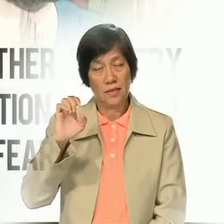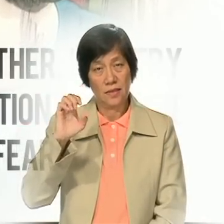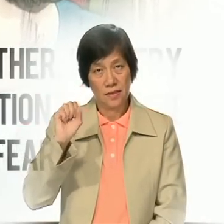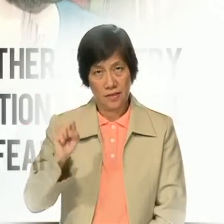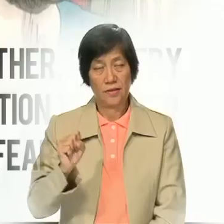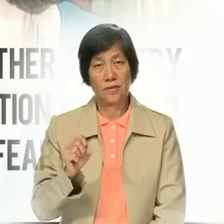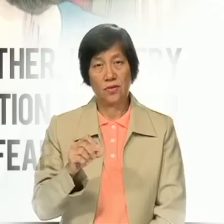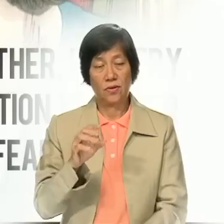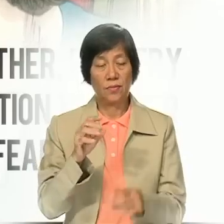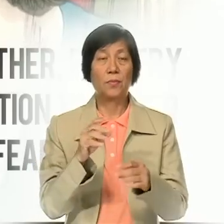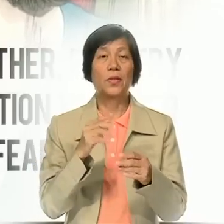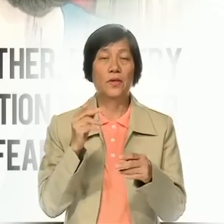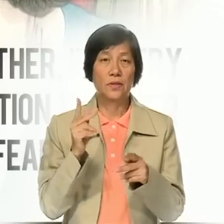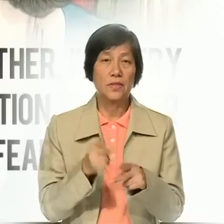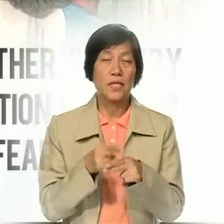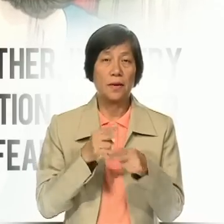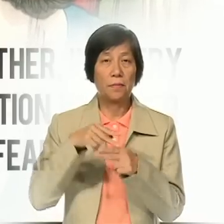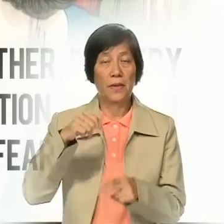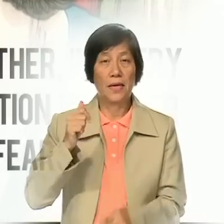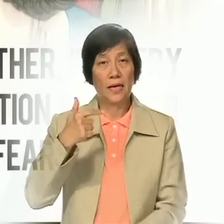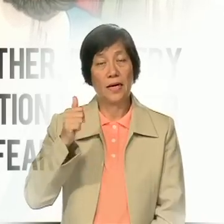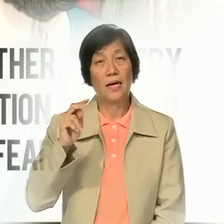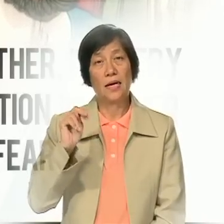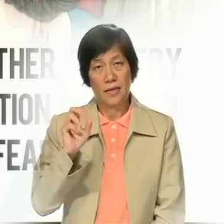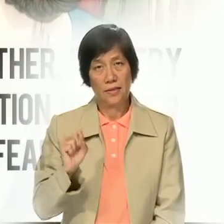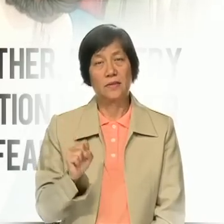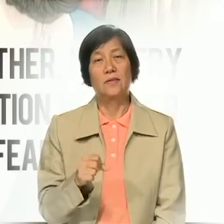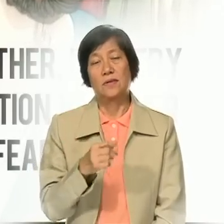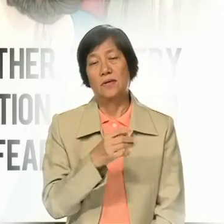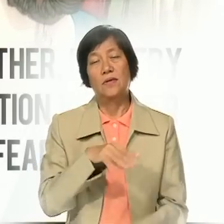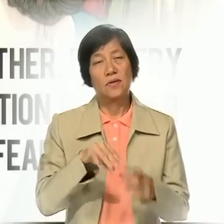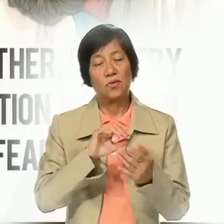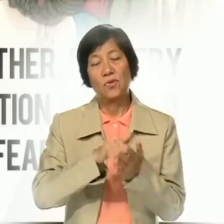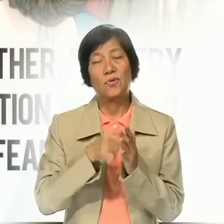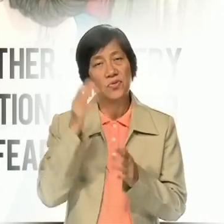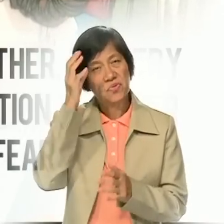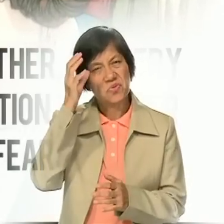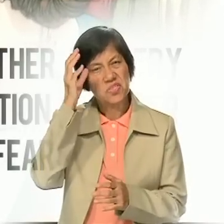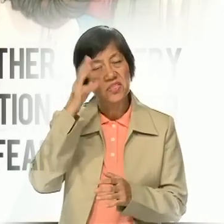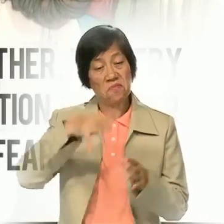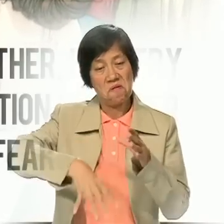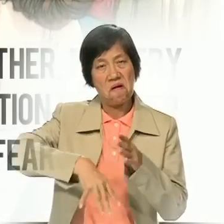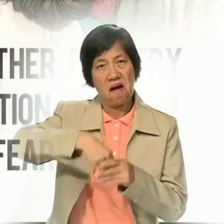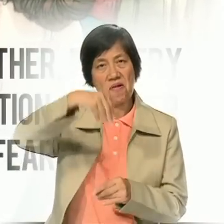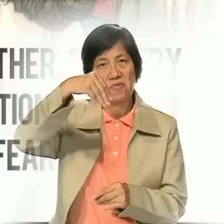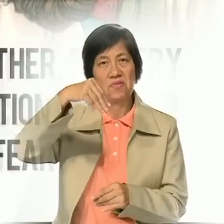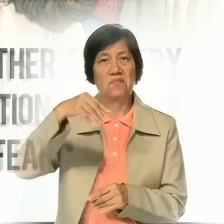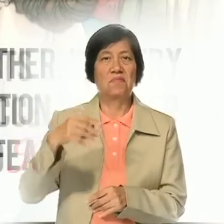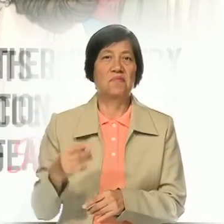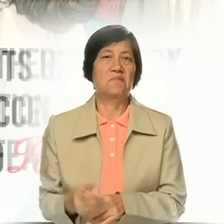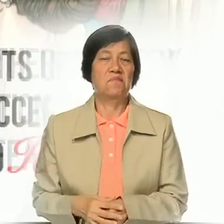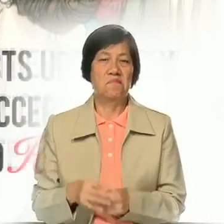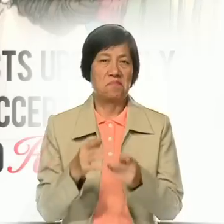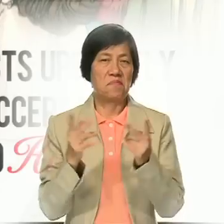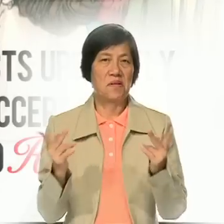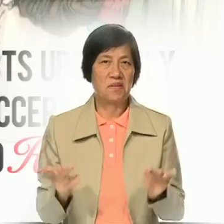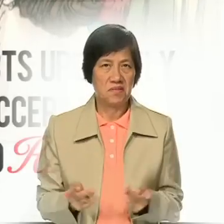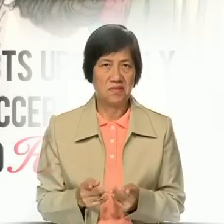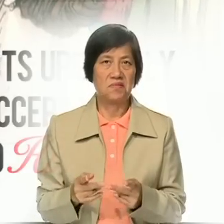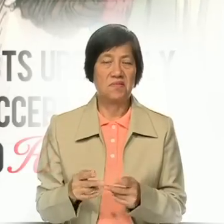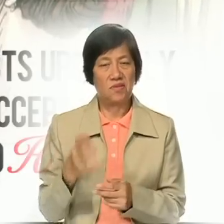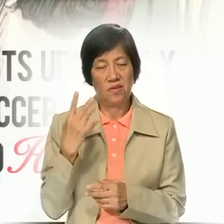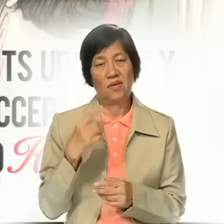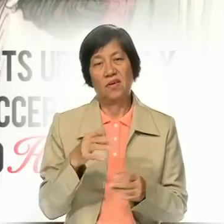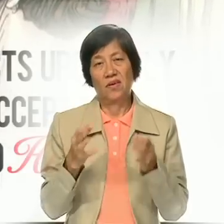those who are considered outsiders, if you consider only the visible confines of Israel,